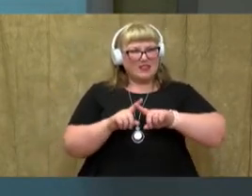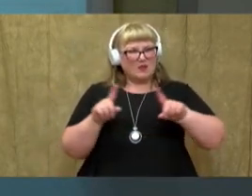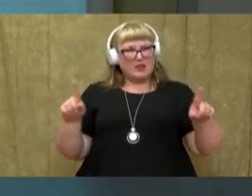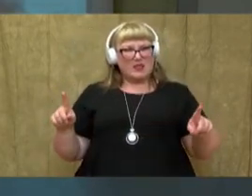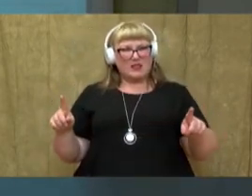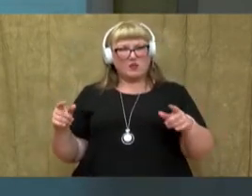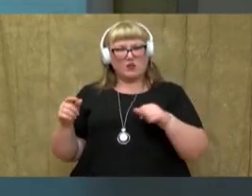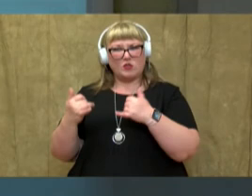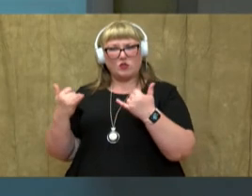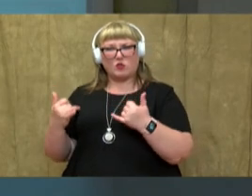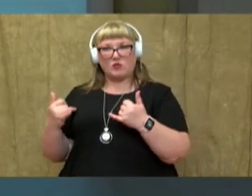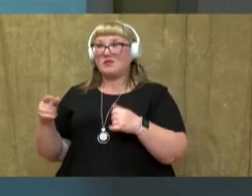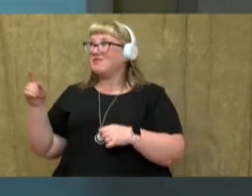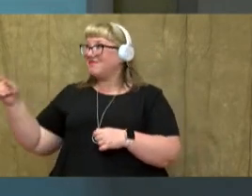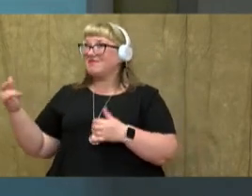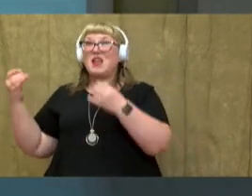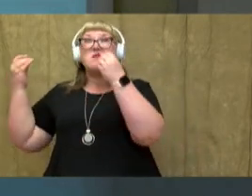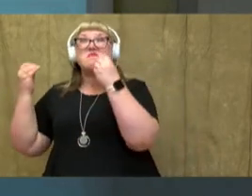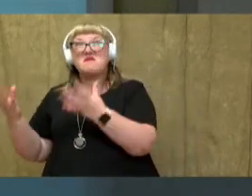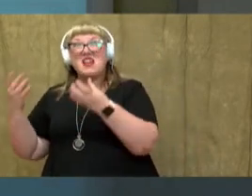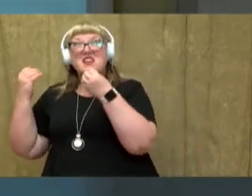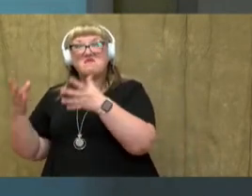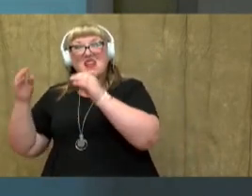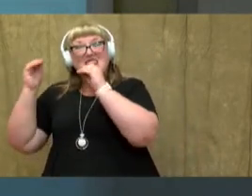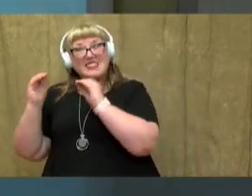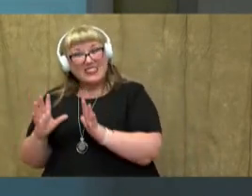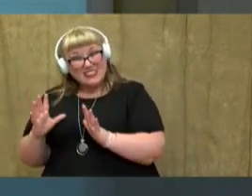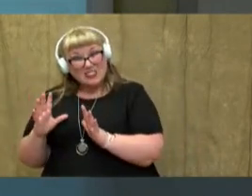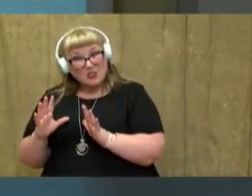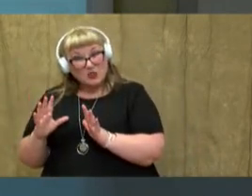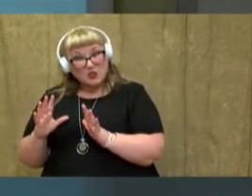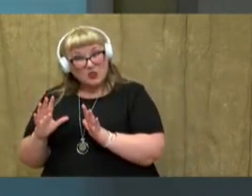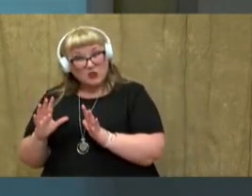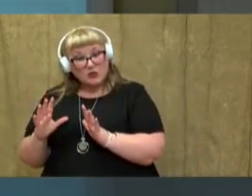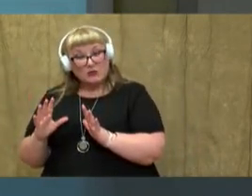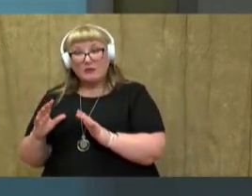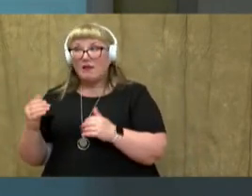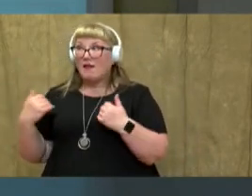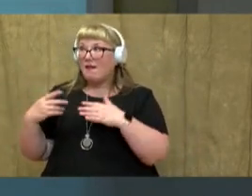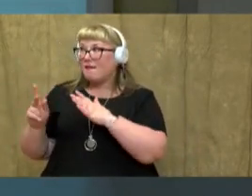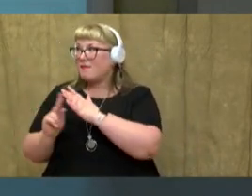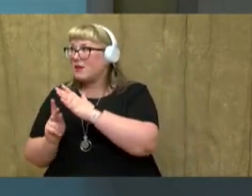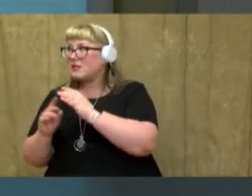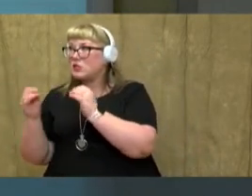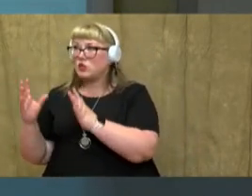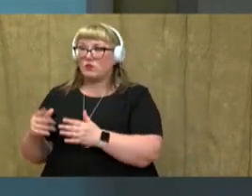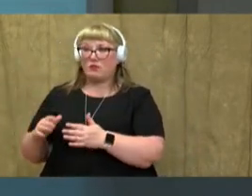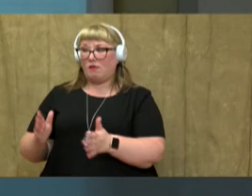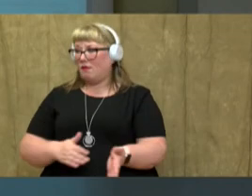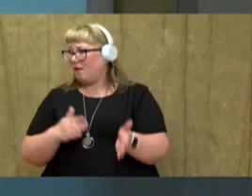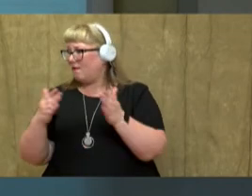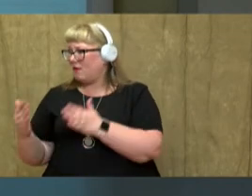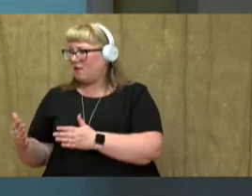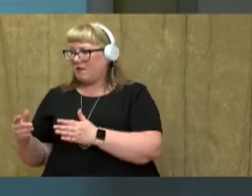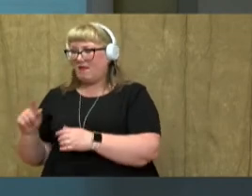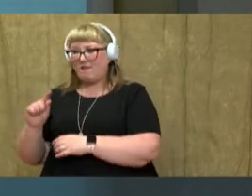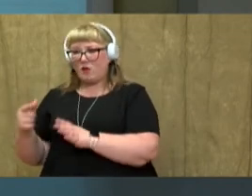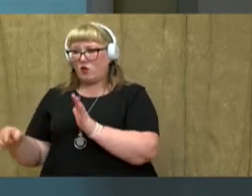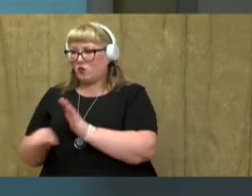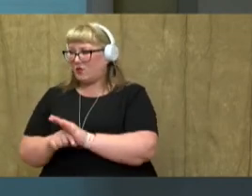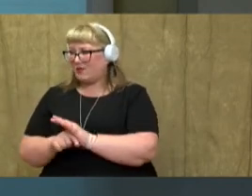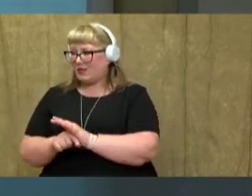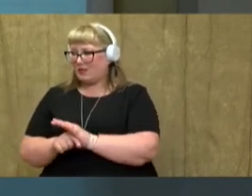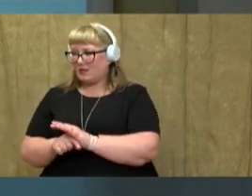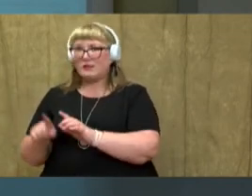different from today? Well, you have many teachers in your school. You have a kindergarten teacher. Then you move to the next